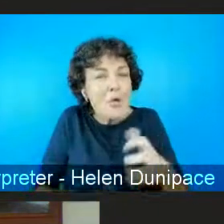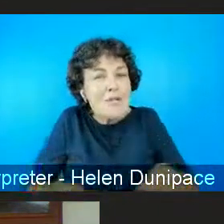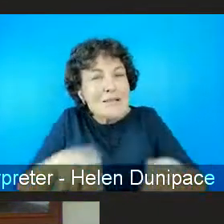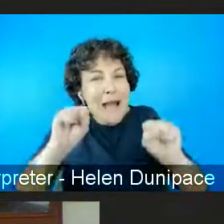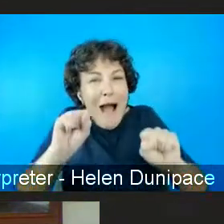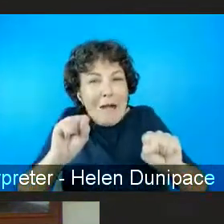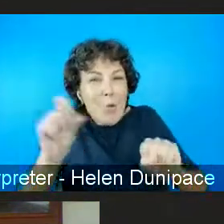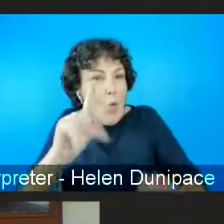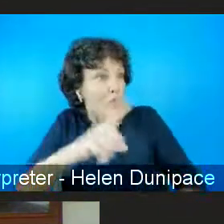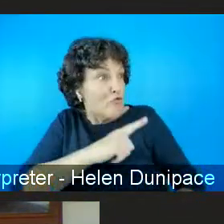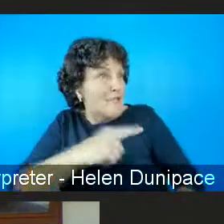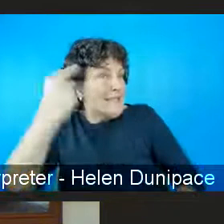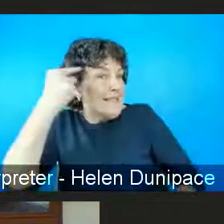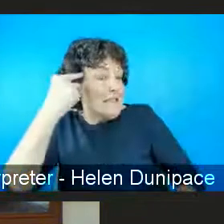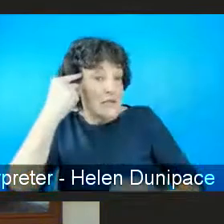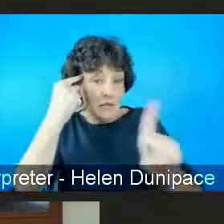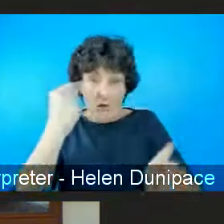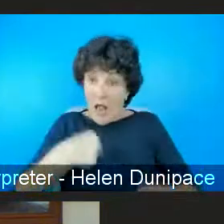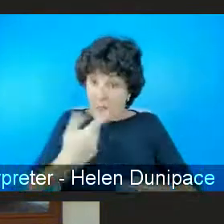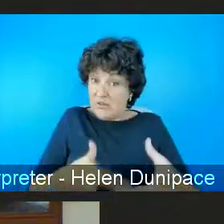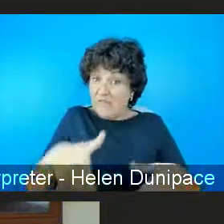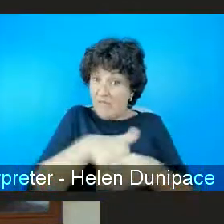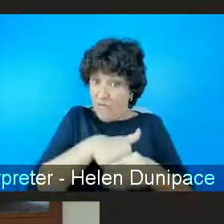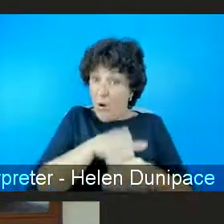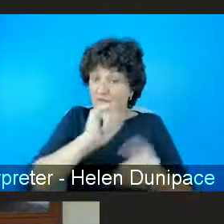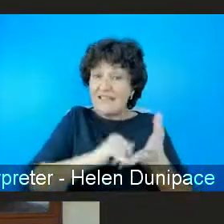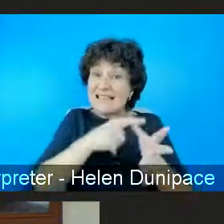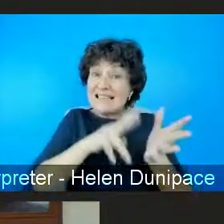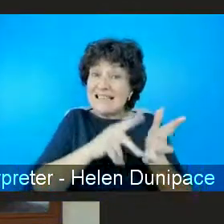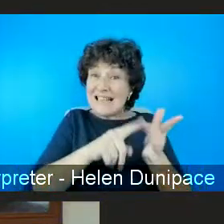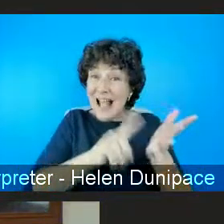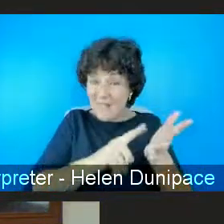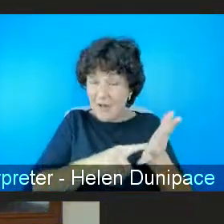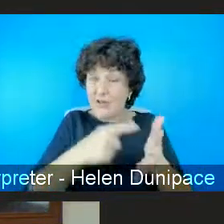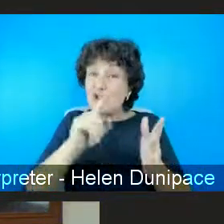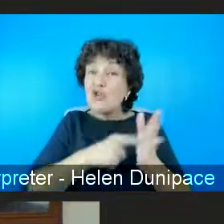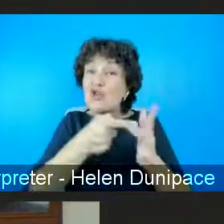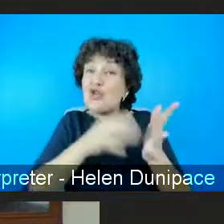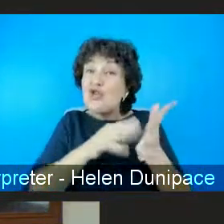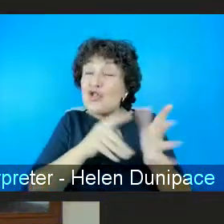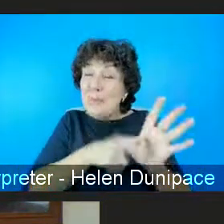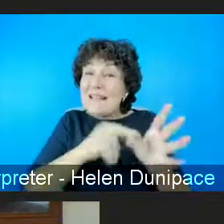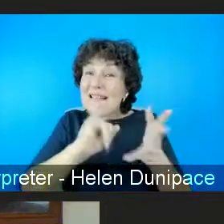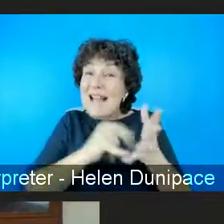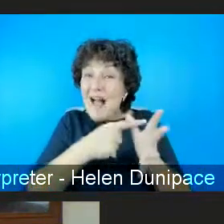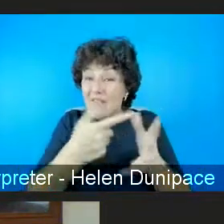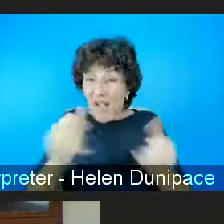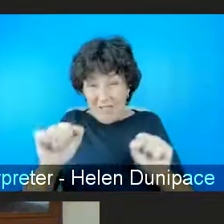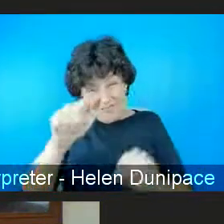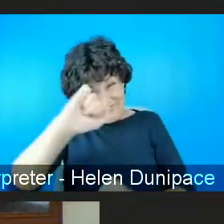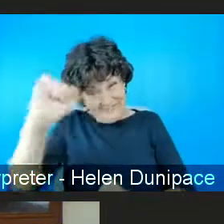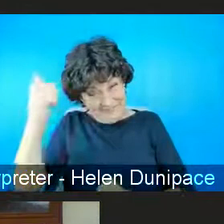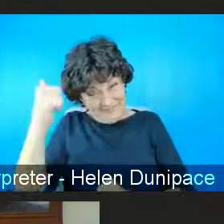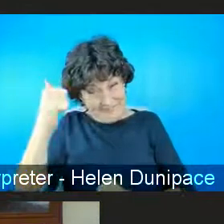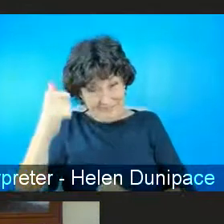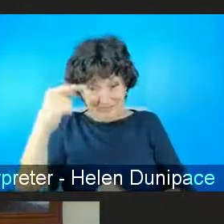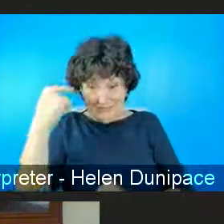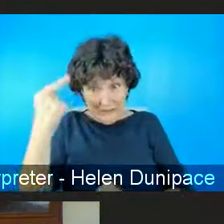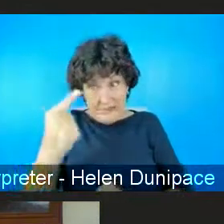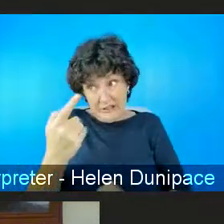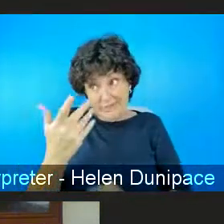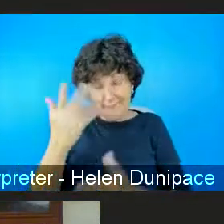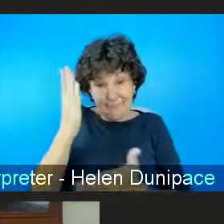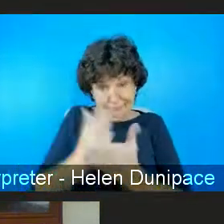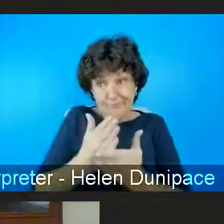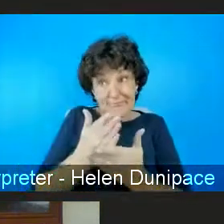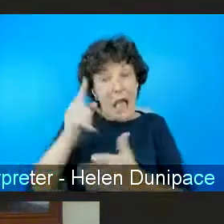as savill is now routinely referred to as a paedophile it's as though gender had nothing to do with what he did now he did abuse